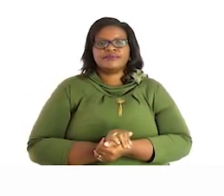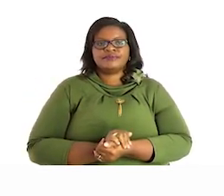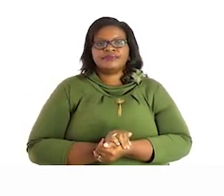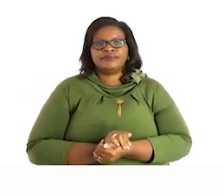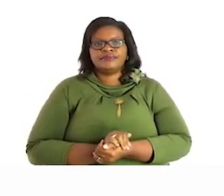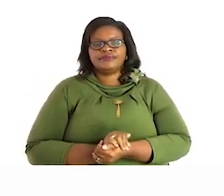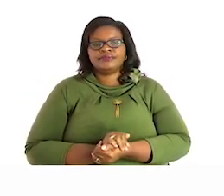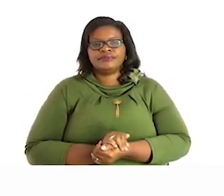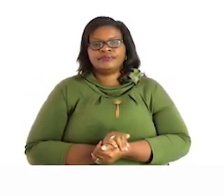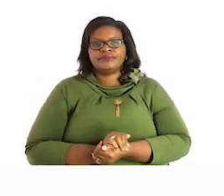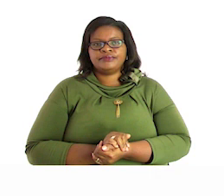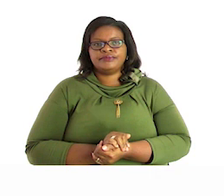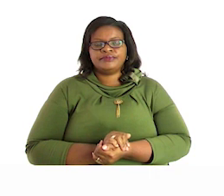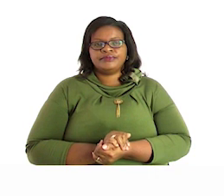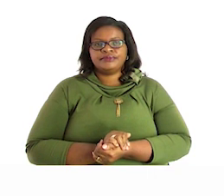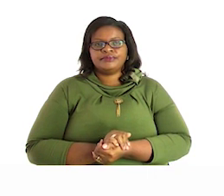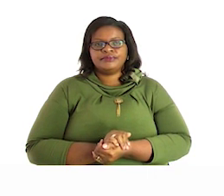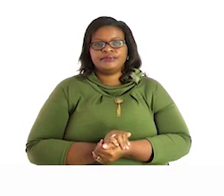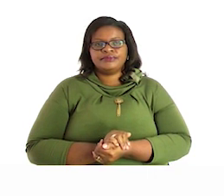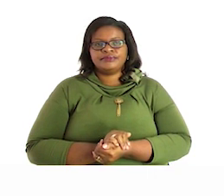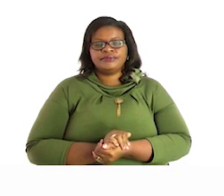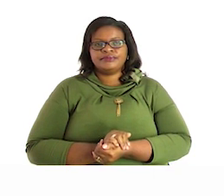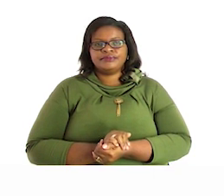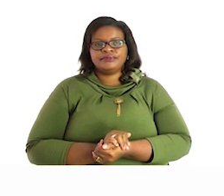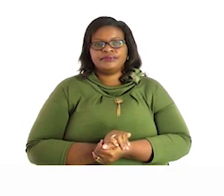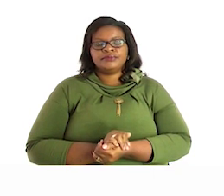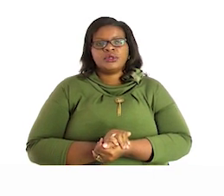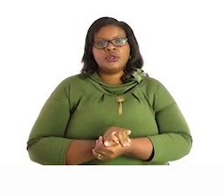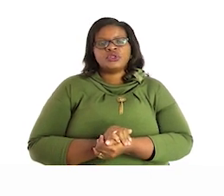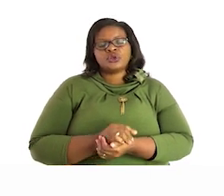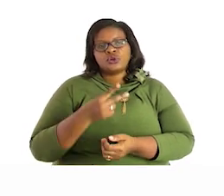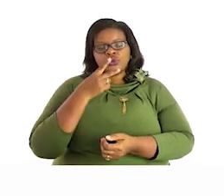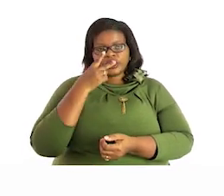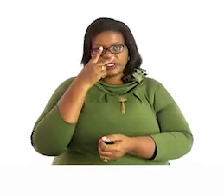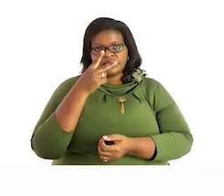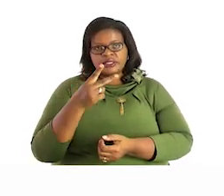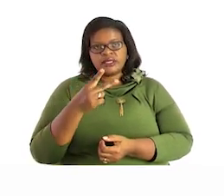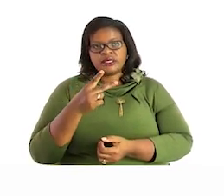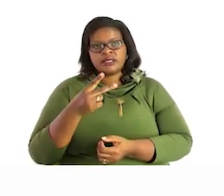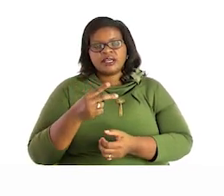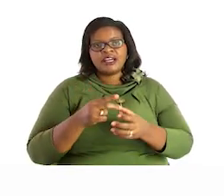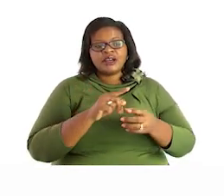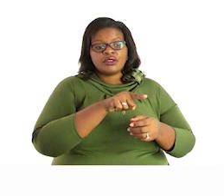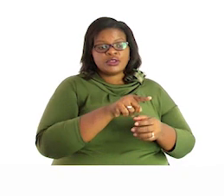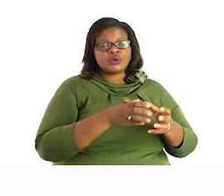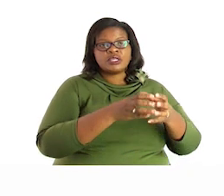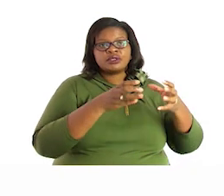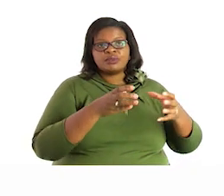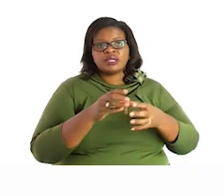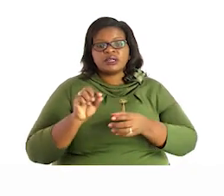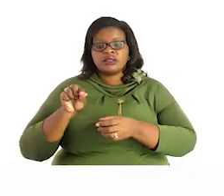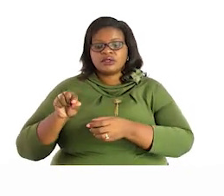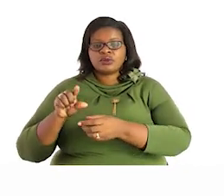by comparing the two numbers we see that the first one is bigger than the second one so we are